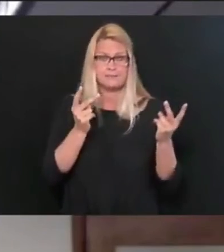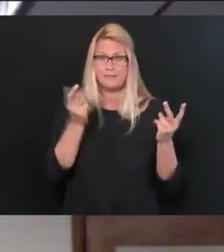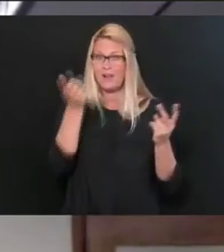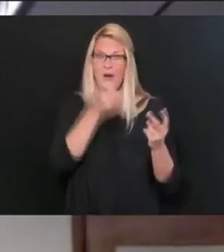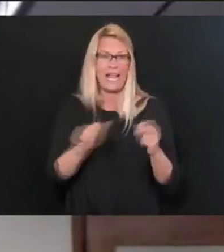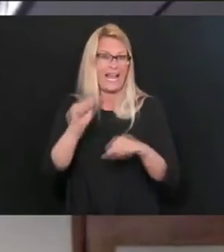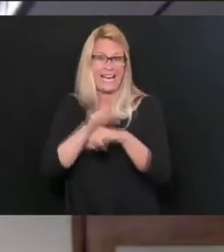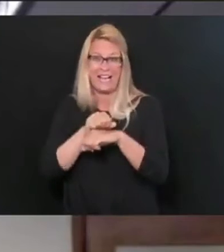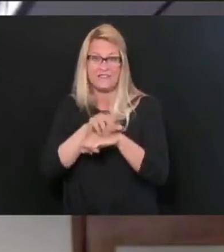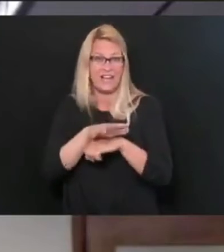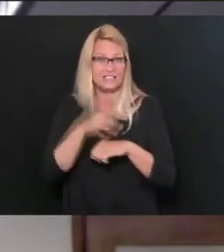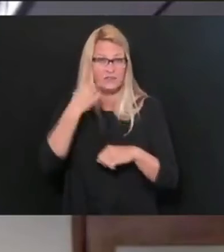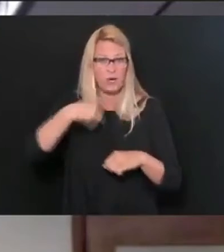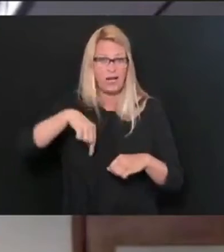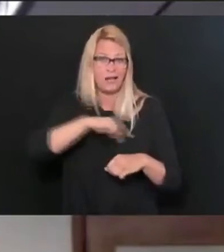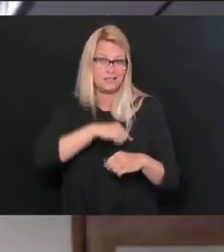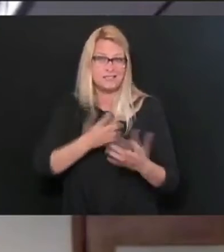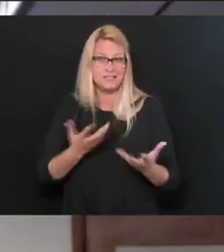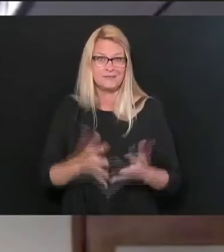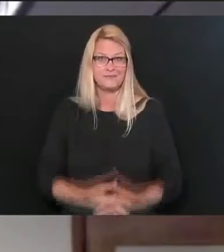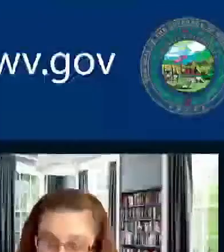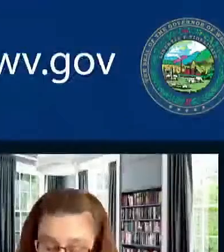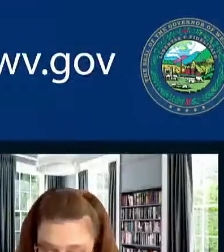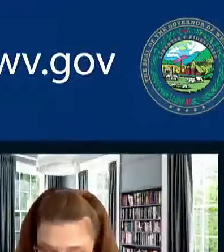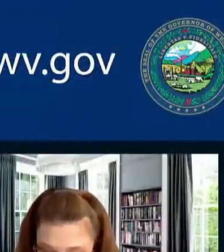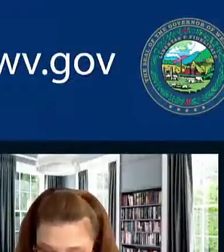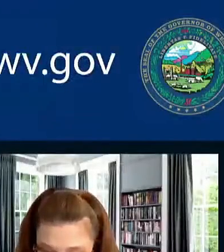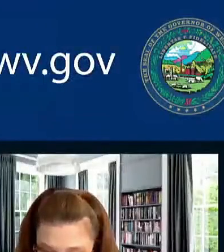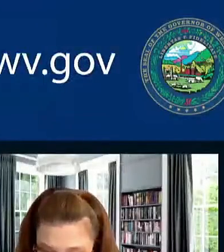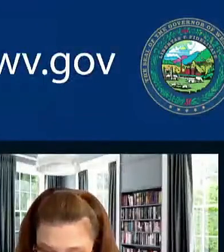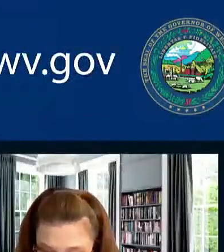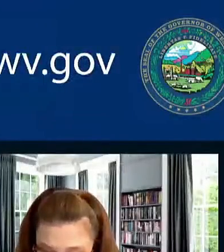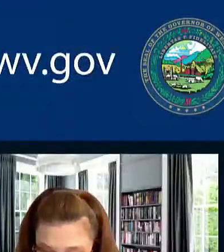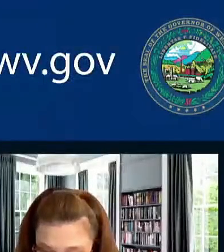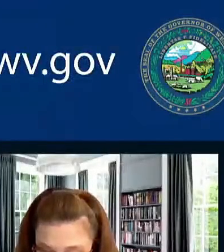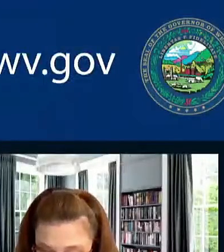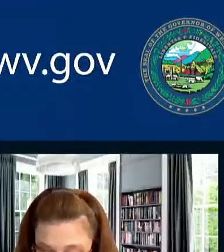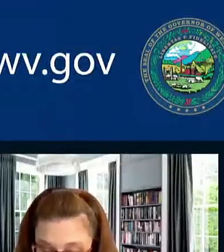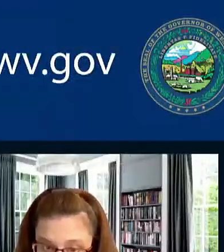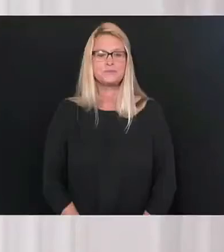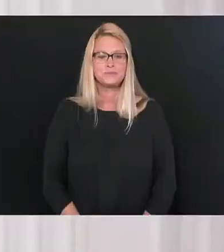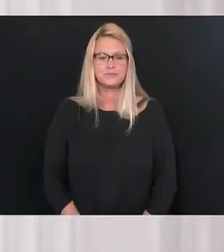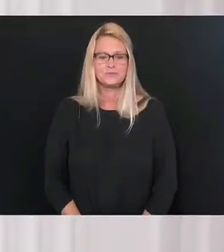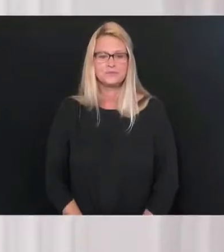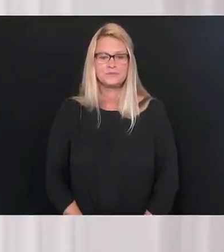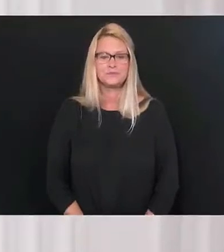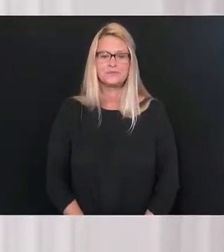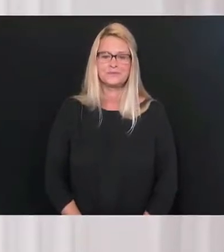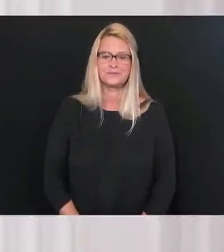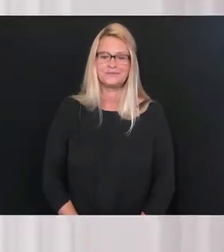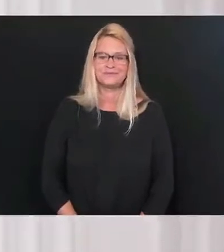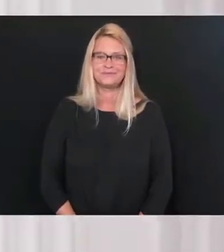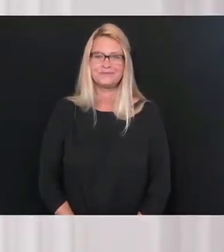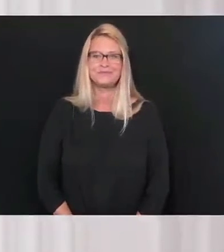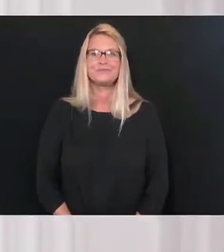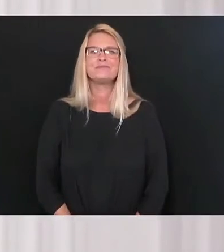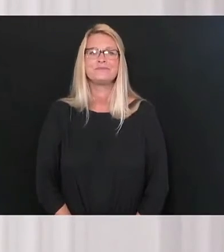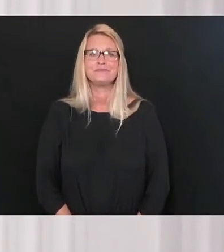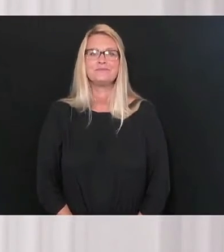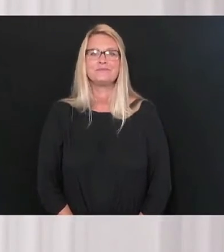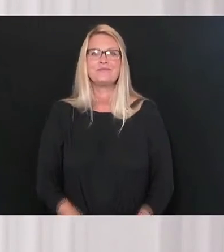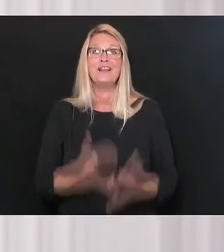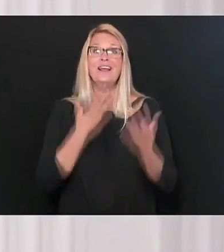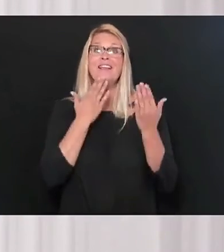advice to people for navigating it? Thank you, sir. Governor? No, please. So thank you, Charles. Um,